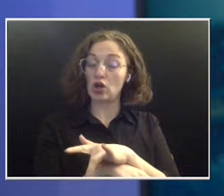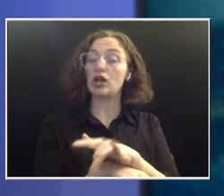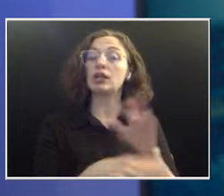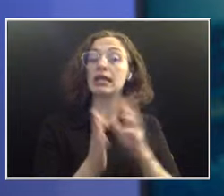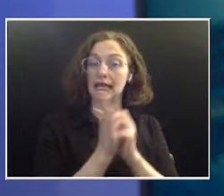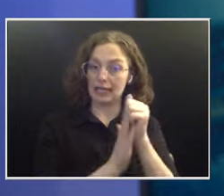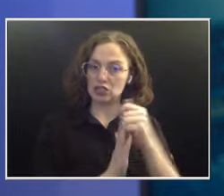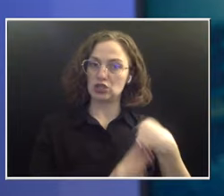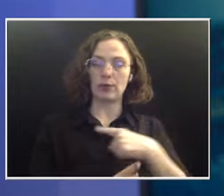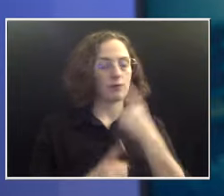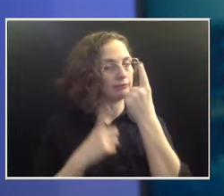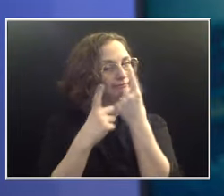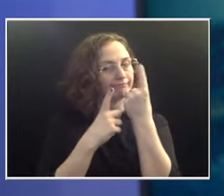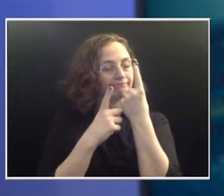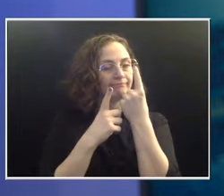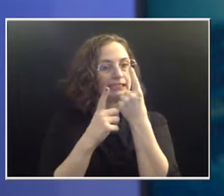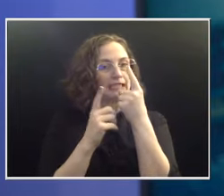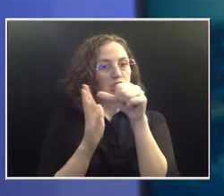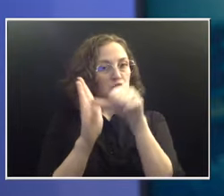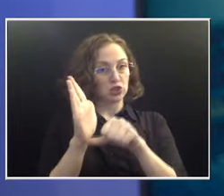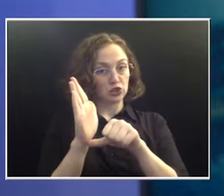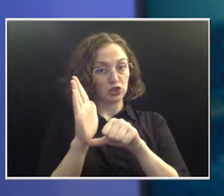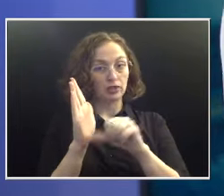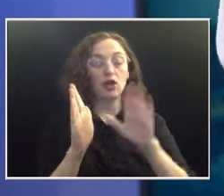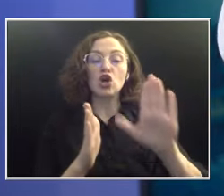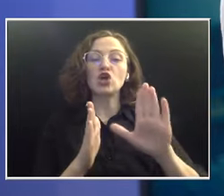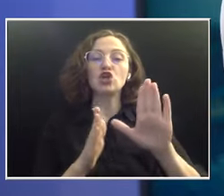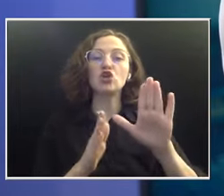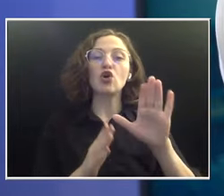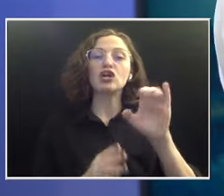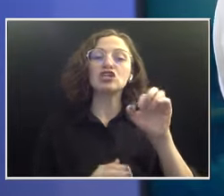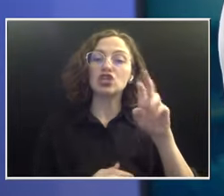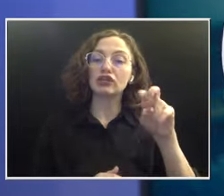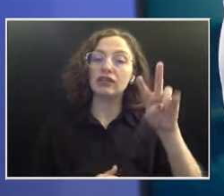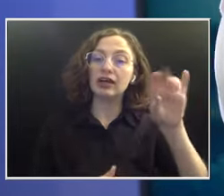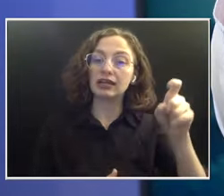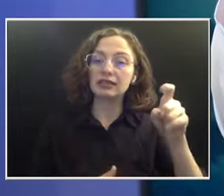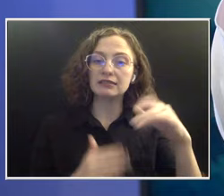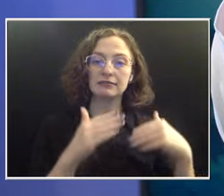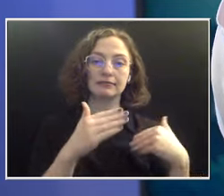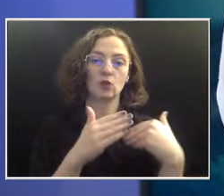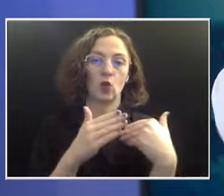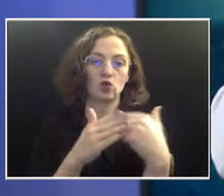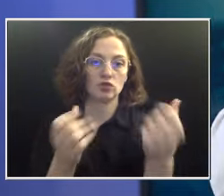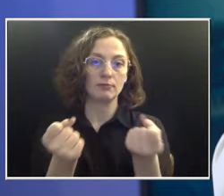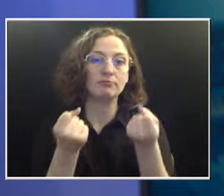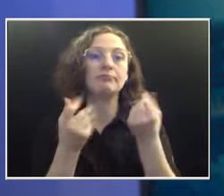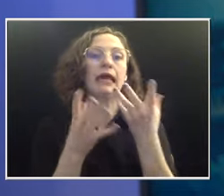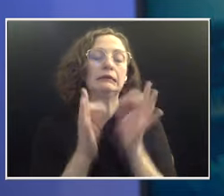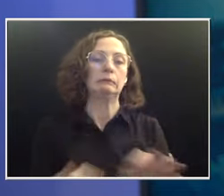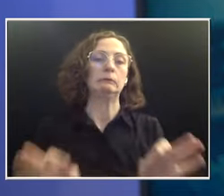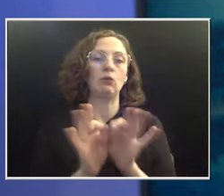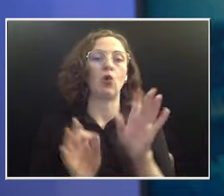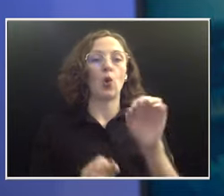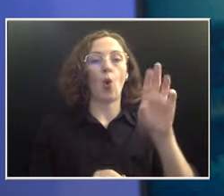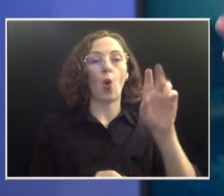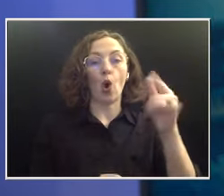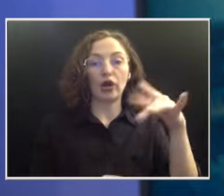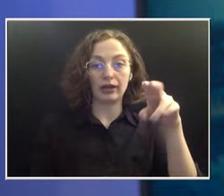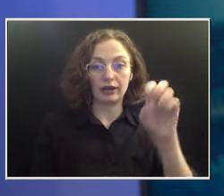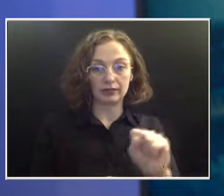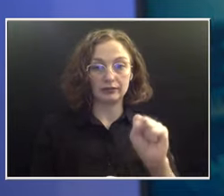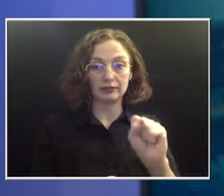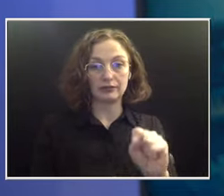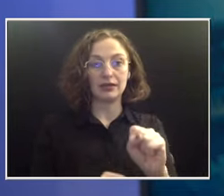Your cervix is close to a lot of important organs. So your bladder lays on top of your uterus and cervix, which lay on top of your rectum.